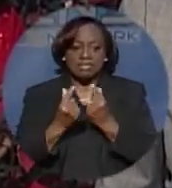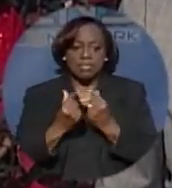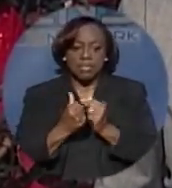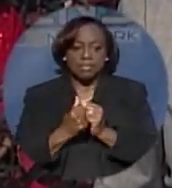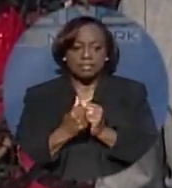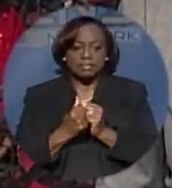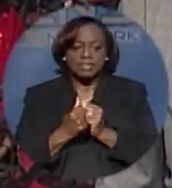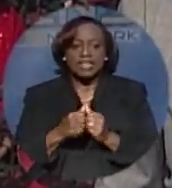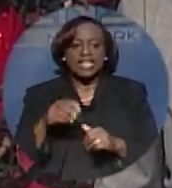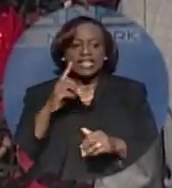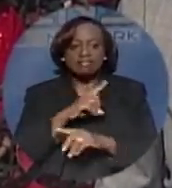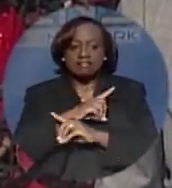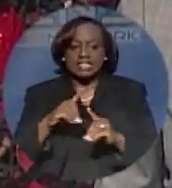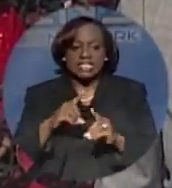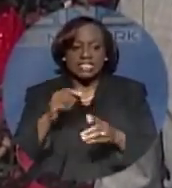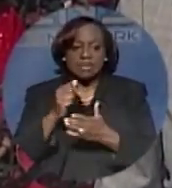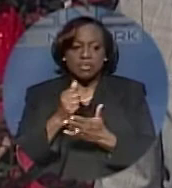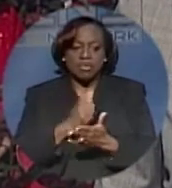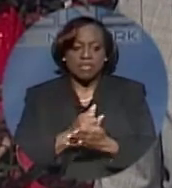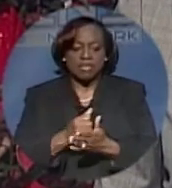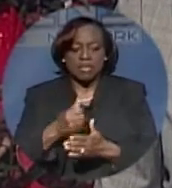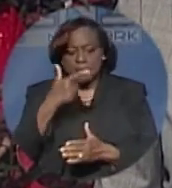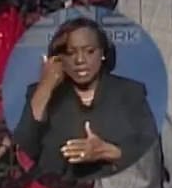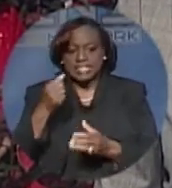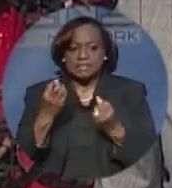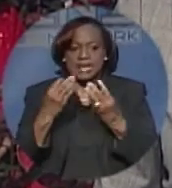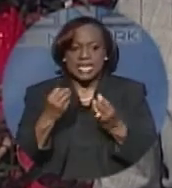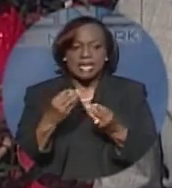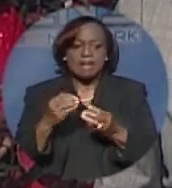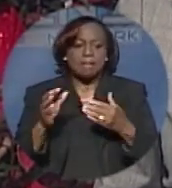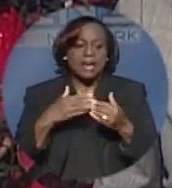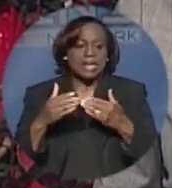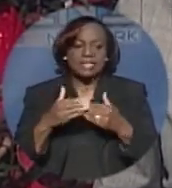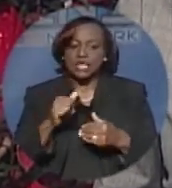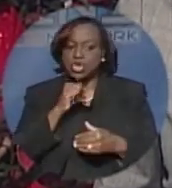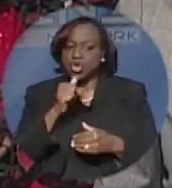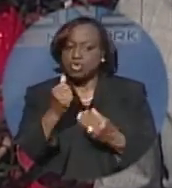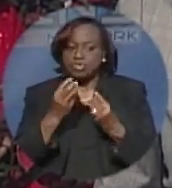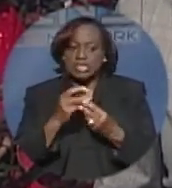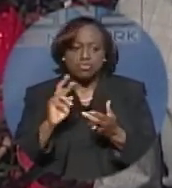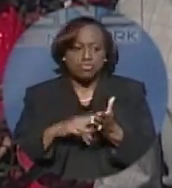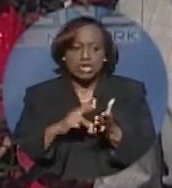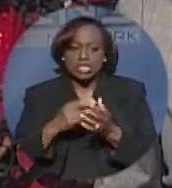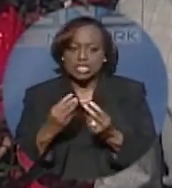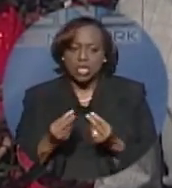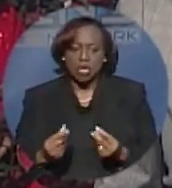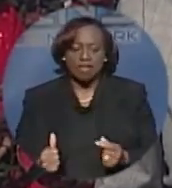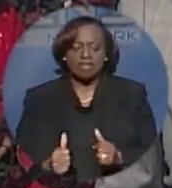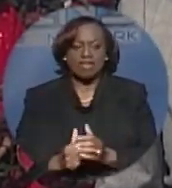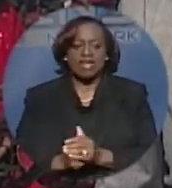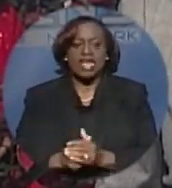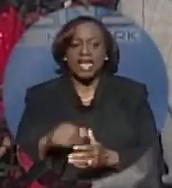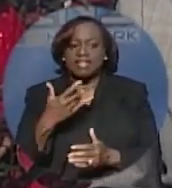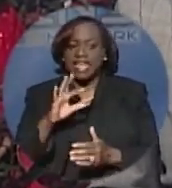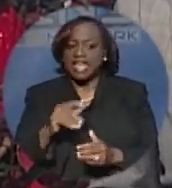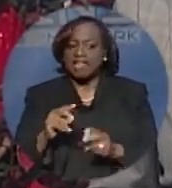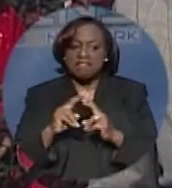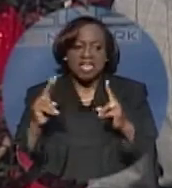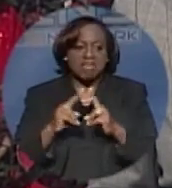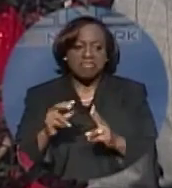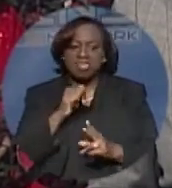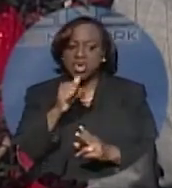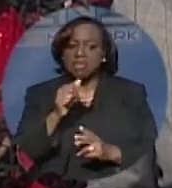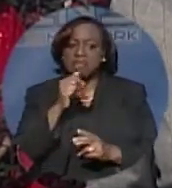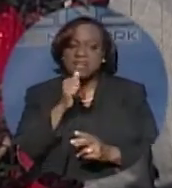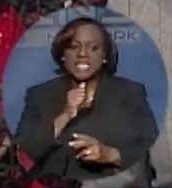disapproval that several industrial matters remain unresolved and to put the government on notice that they're growing impatient. Jenea